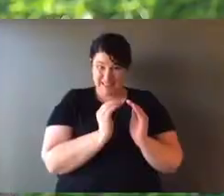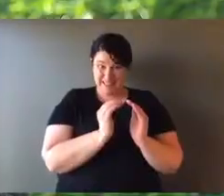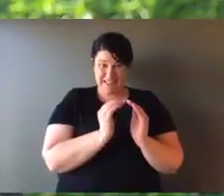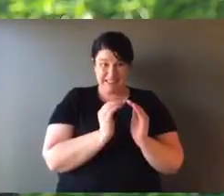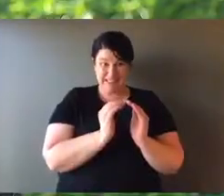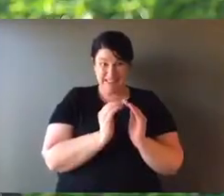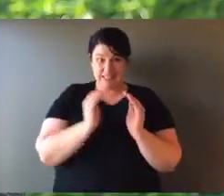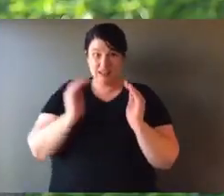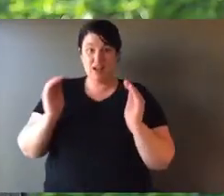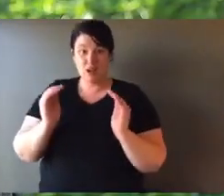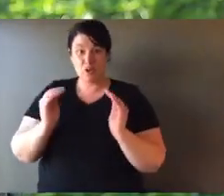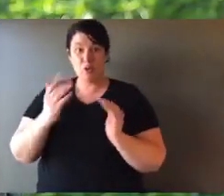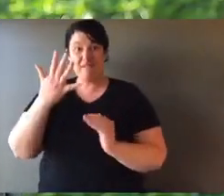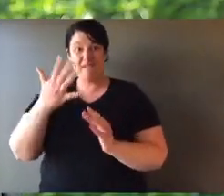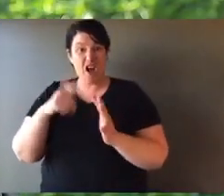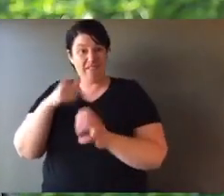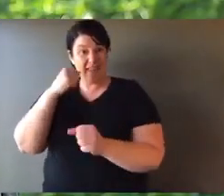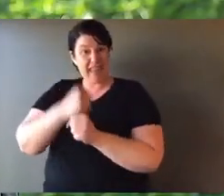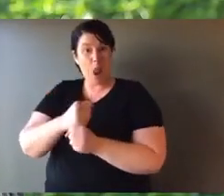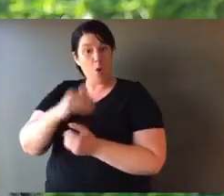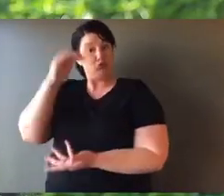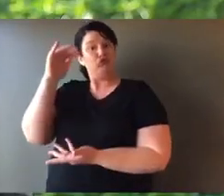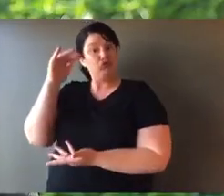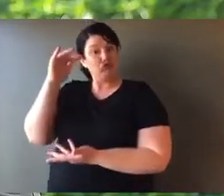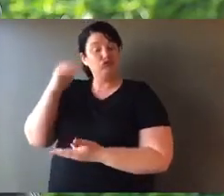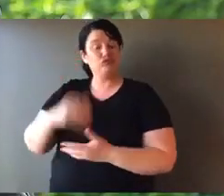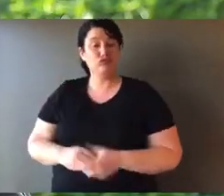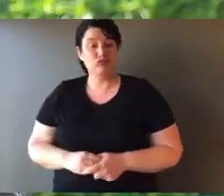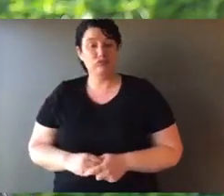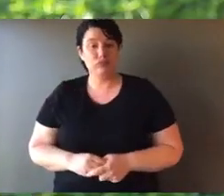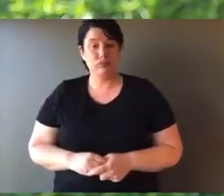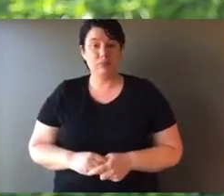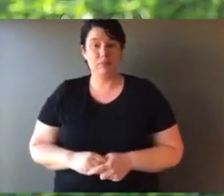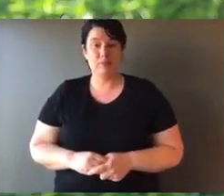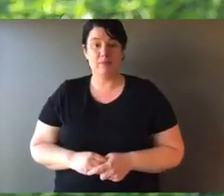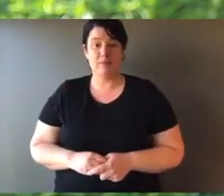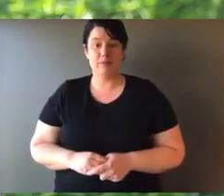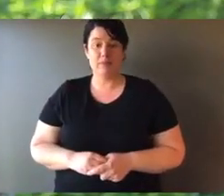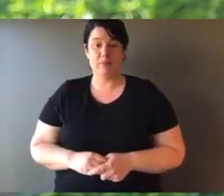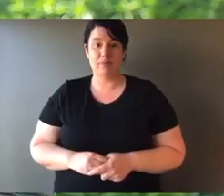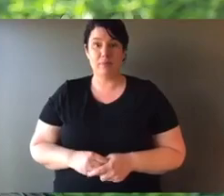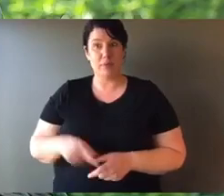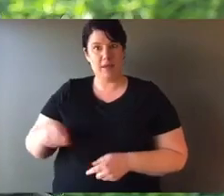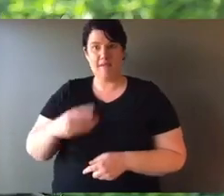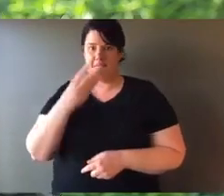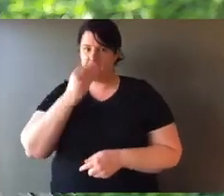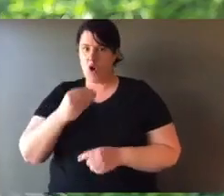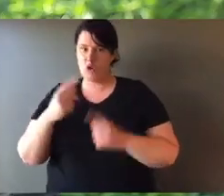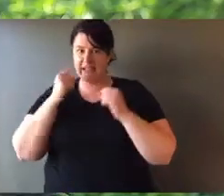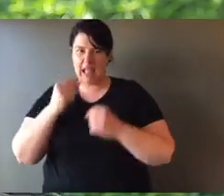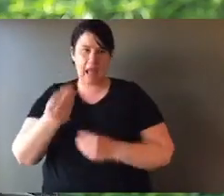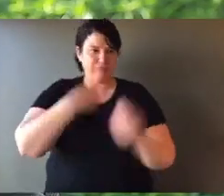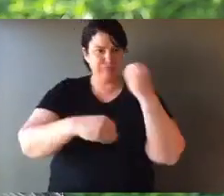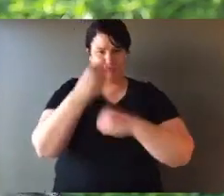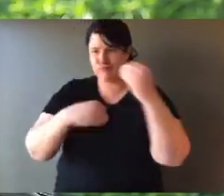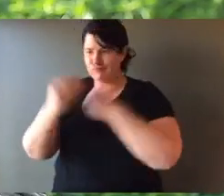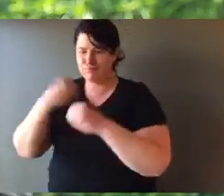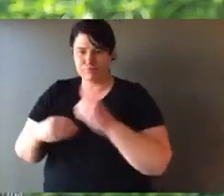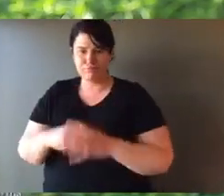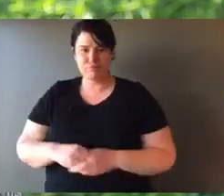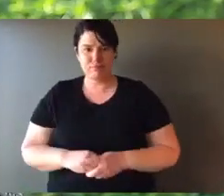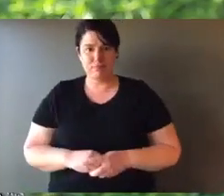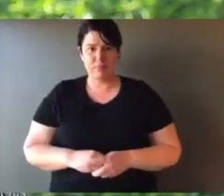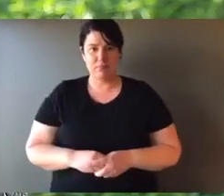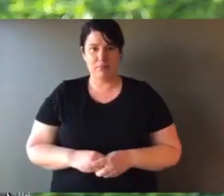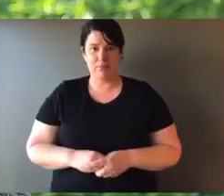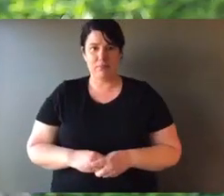between 500 grams, this big, to five kilos, this big. It's all food for the fox